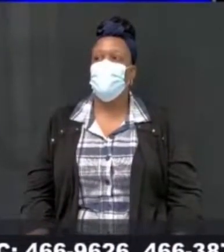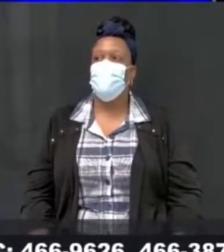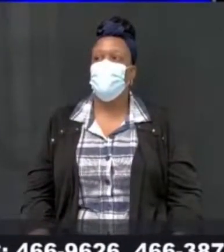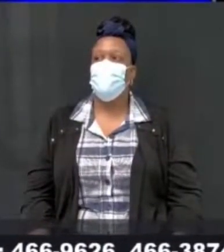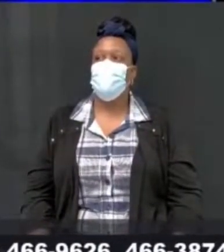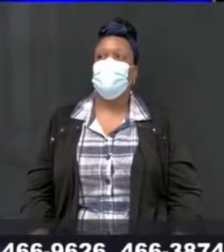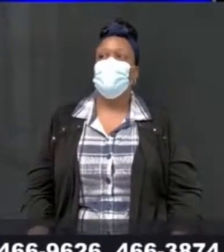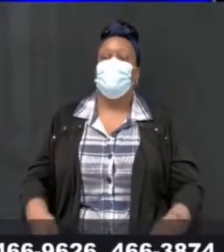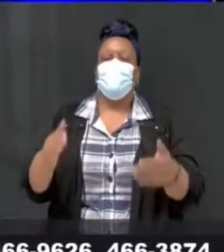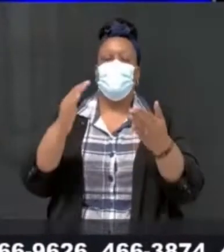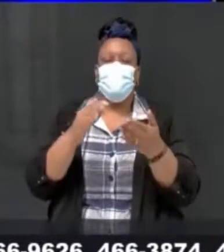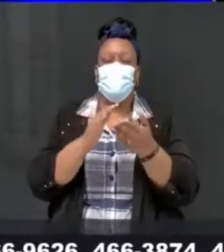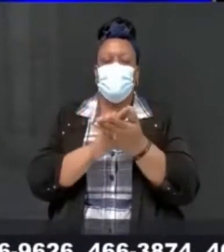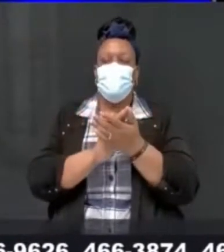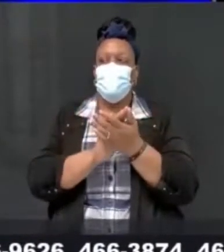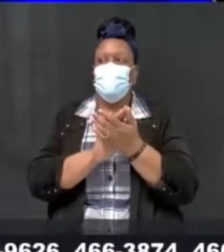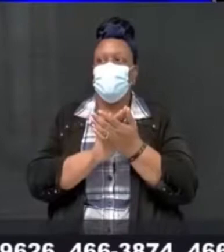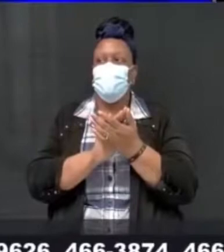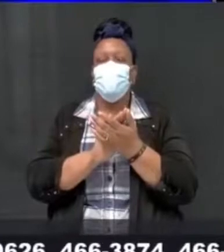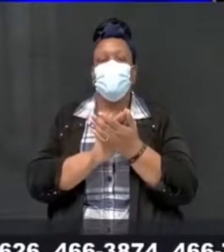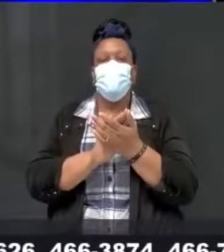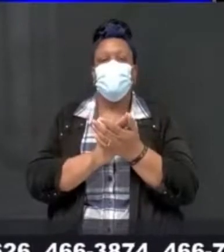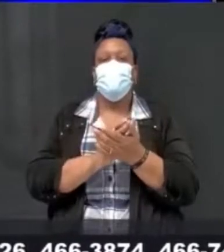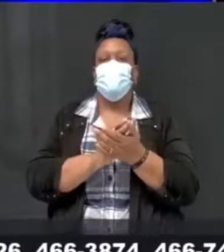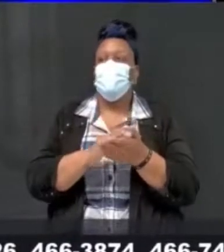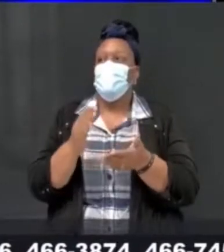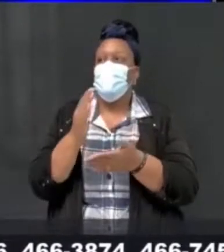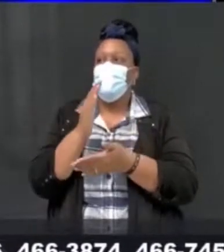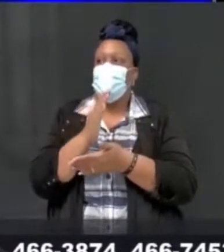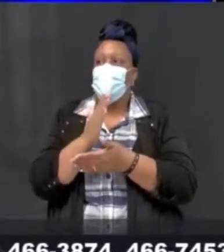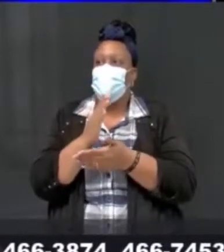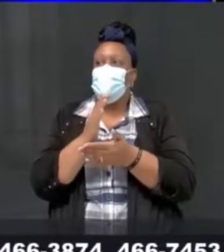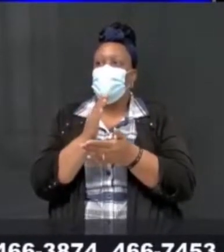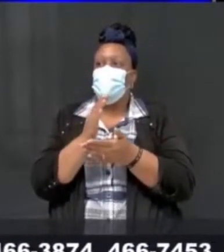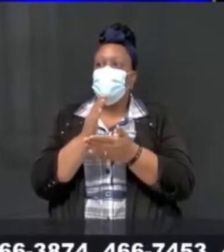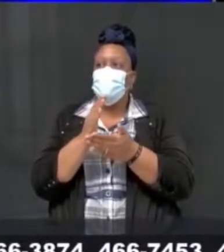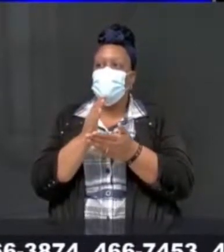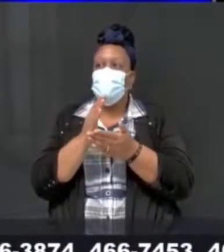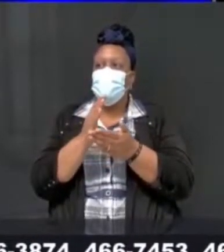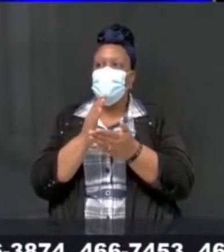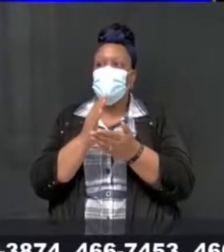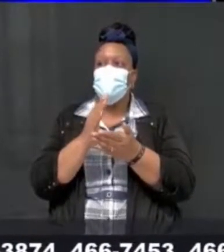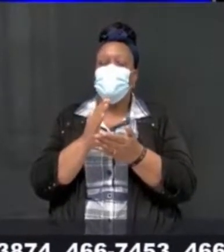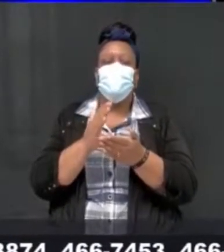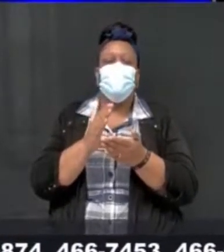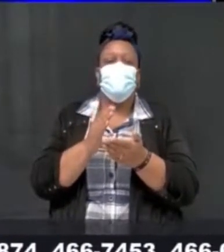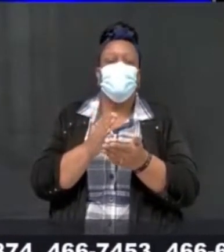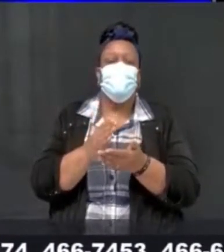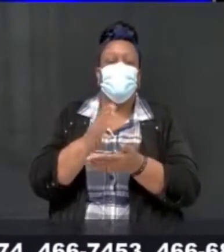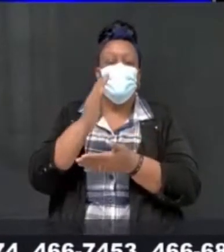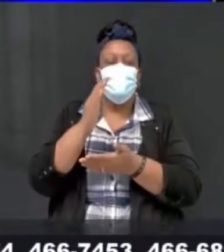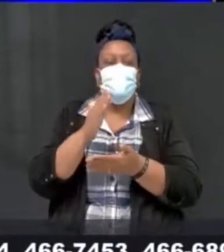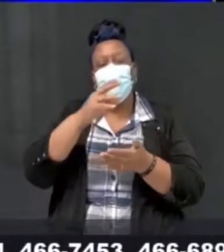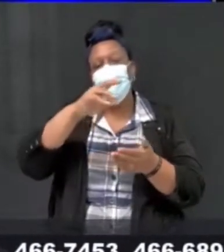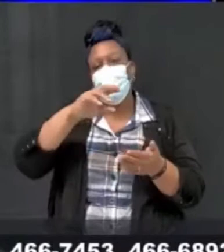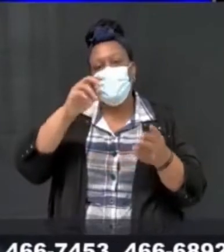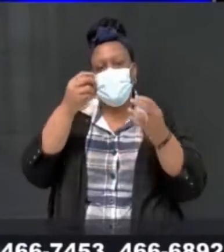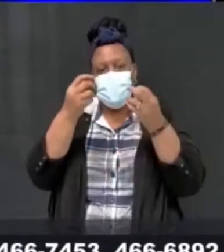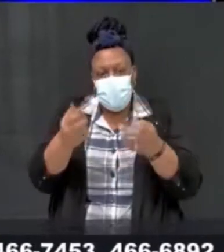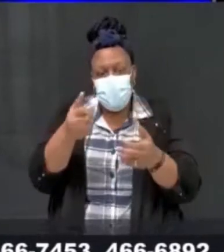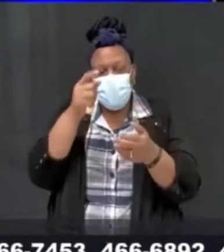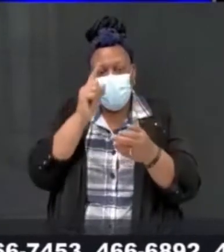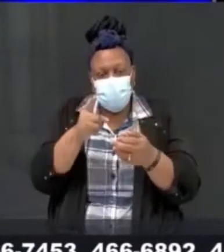You have IgG – sorry, IgM, which occurs at least two weeks after you were infected, and IgM,